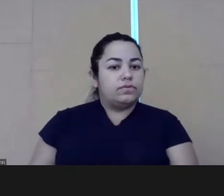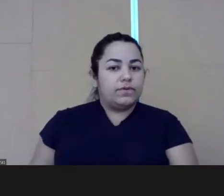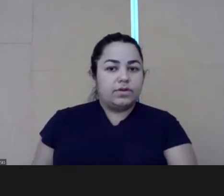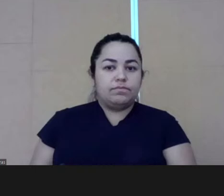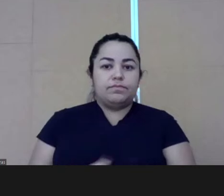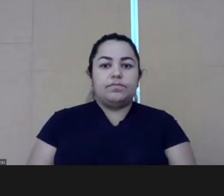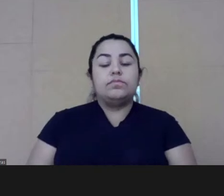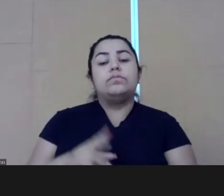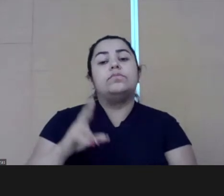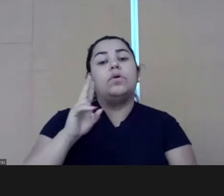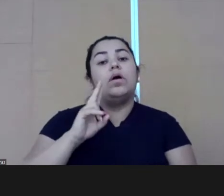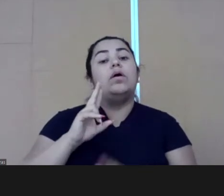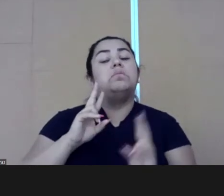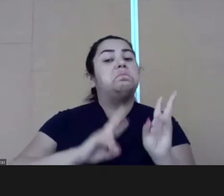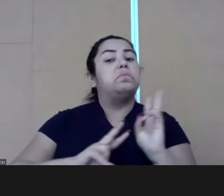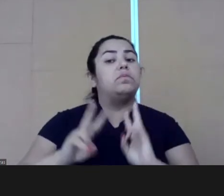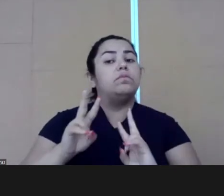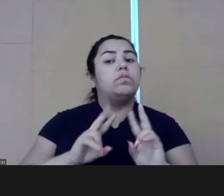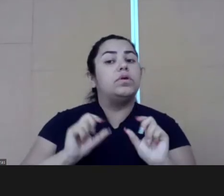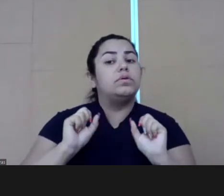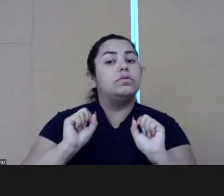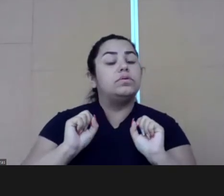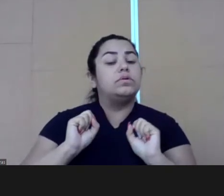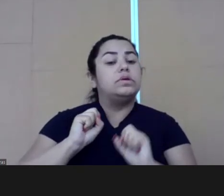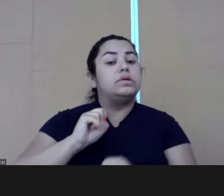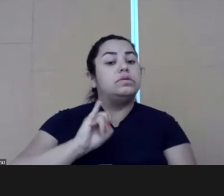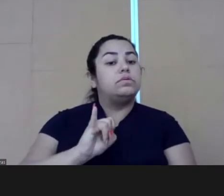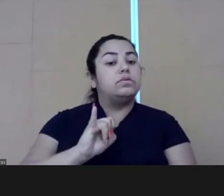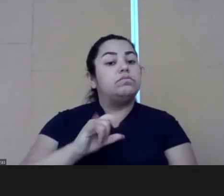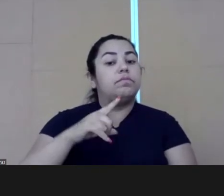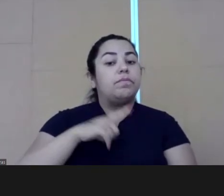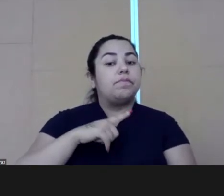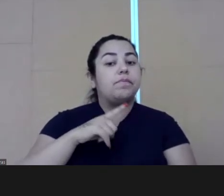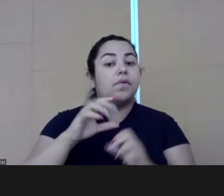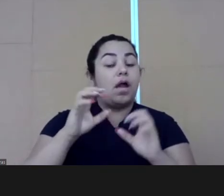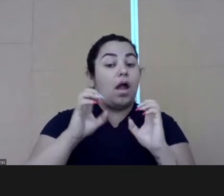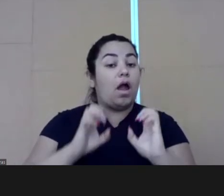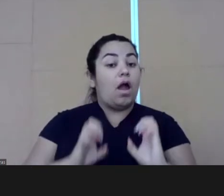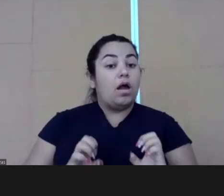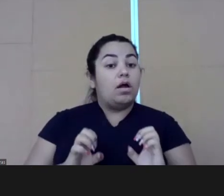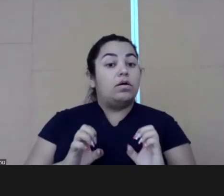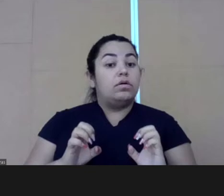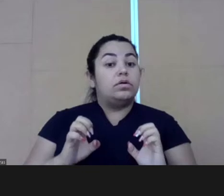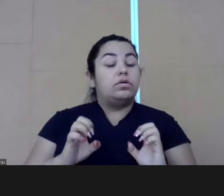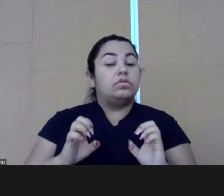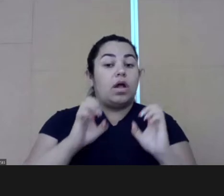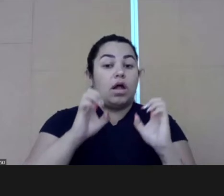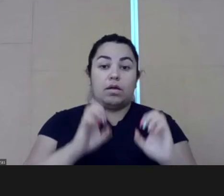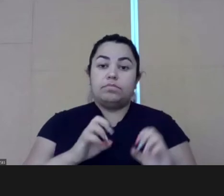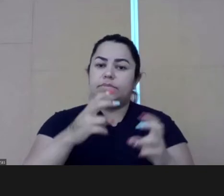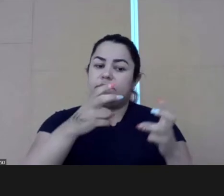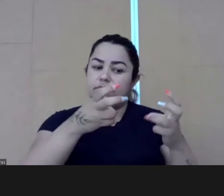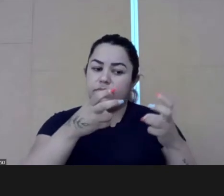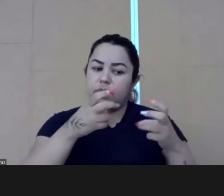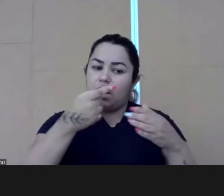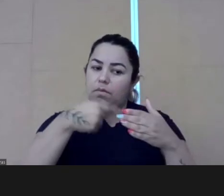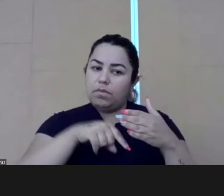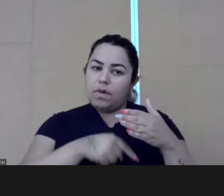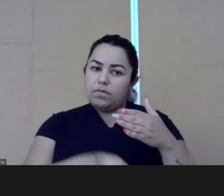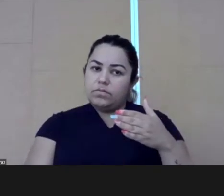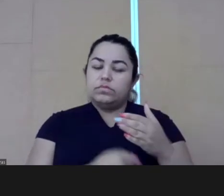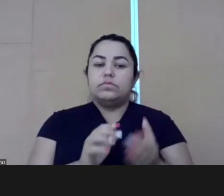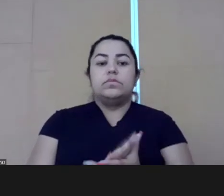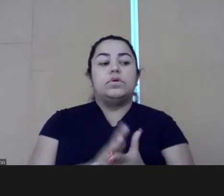let's understand if the government has got a structure that has the